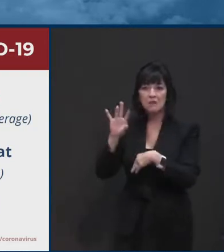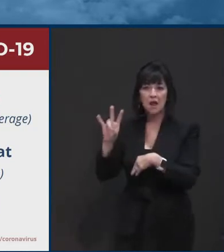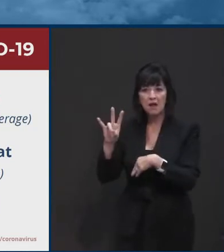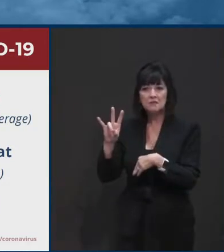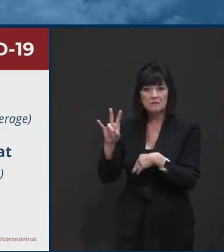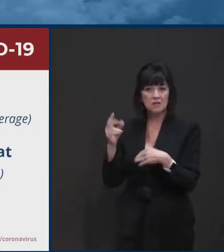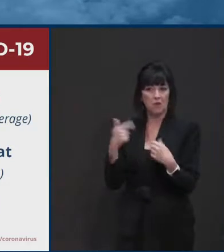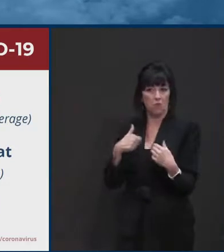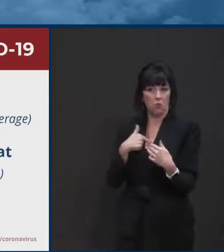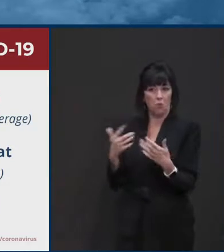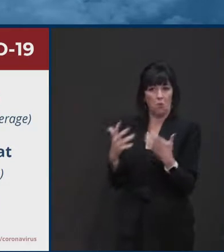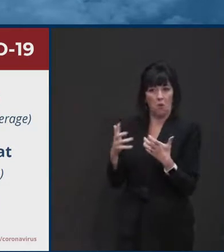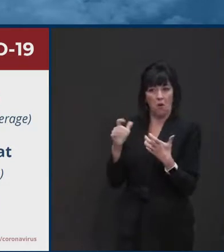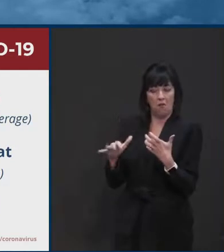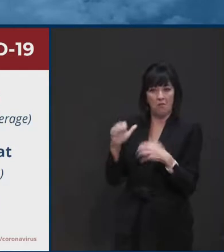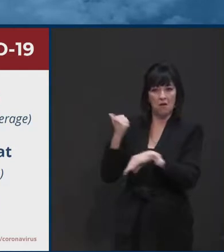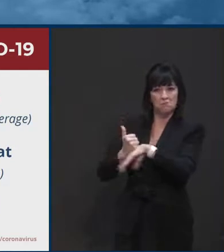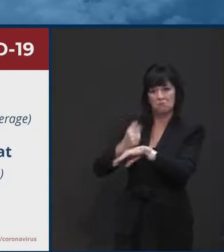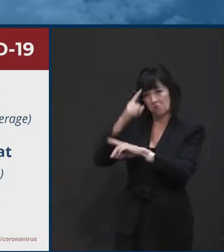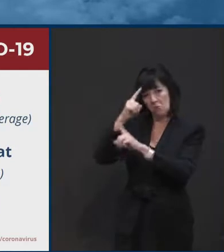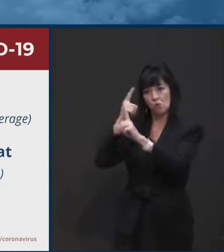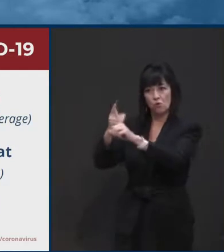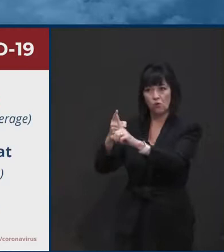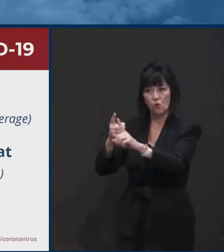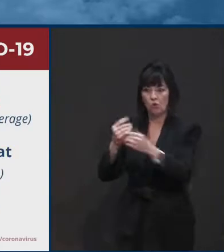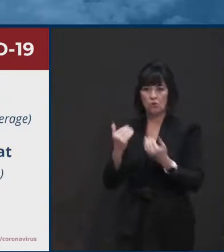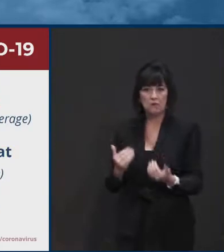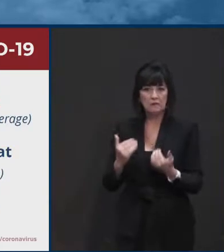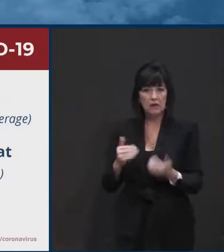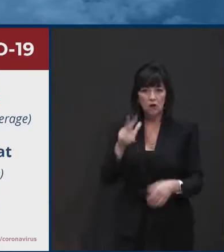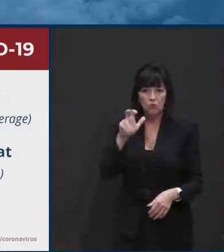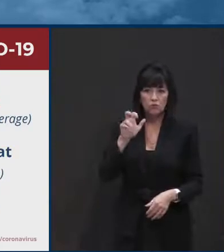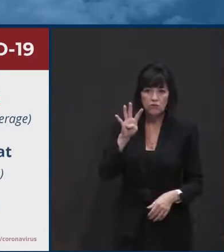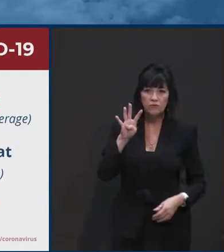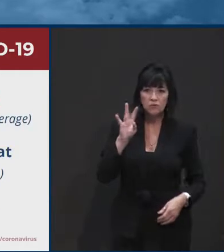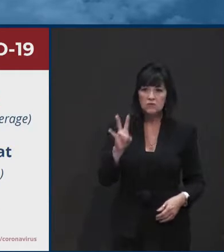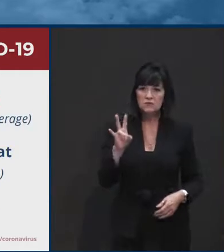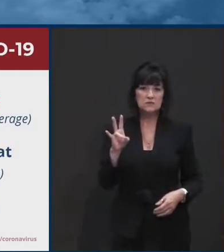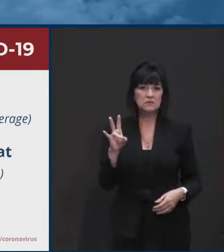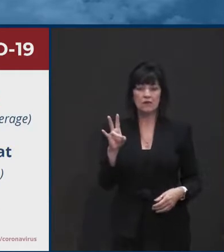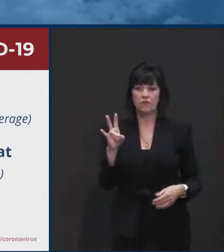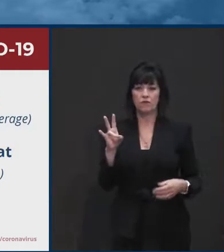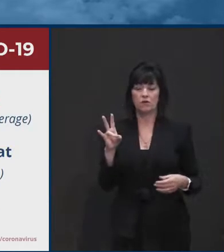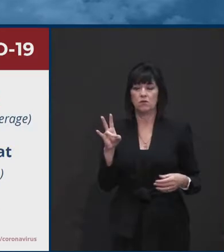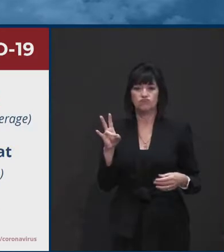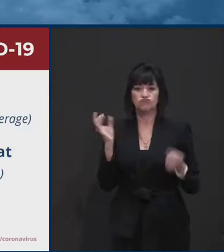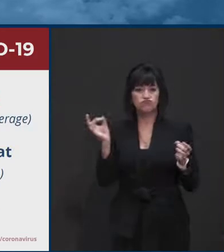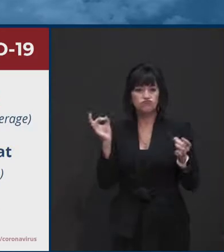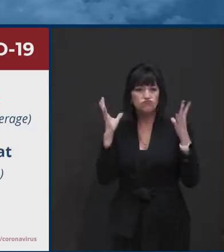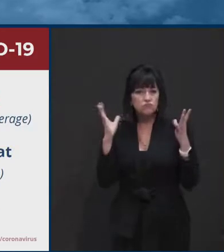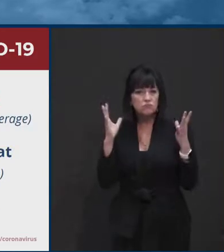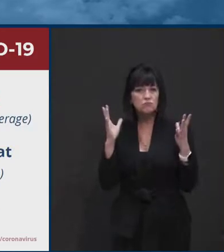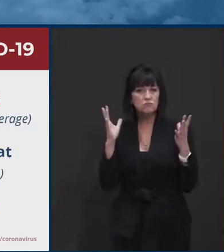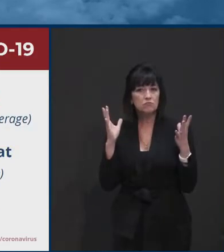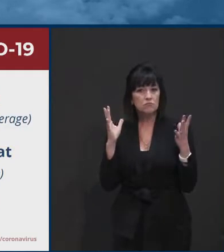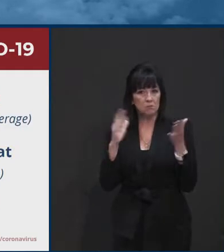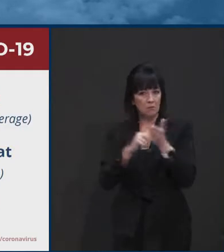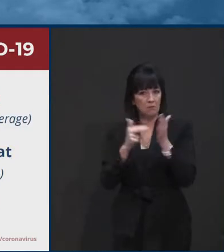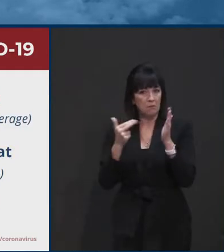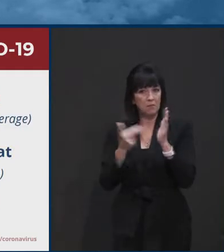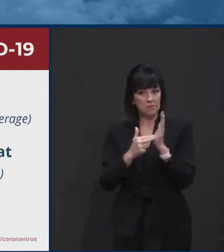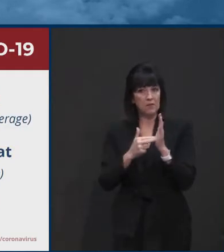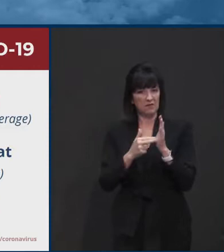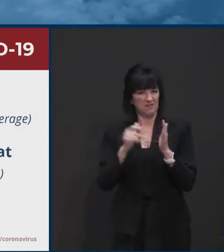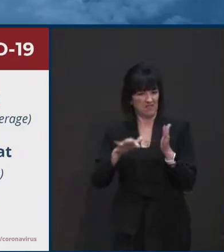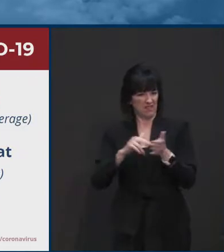list. So you can see we're several times that, which means that there are that many times the potential exposures